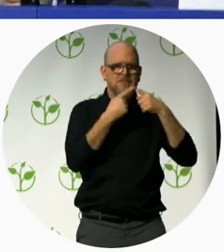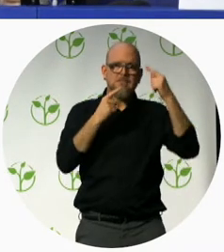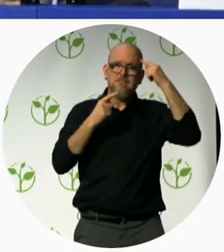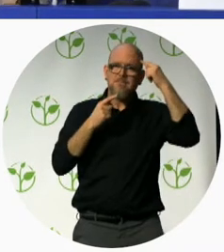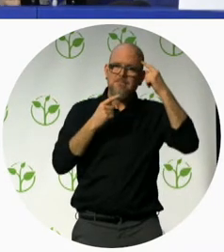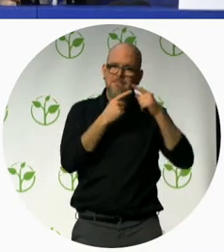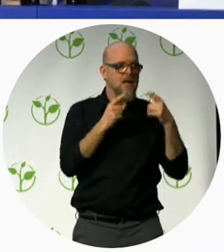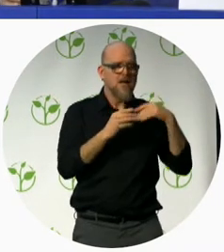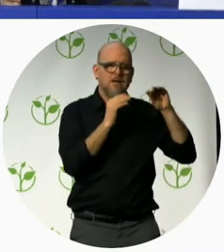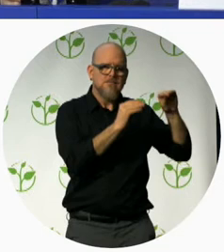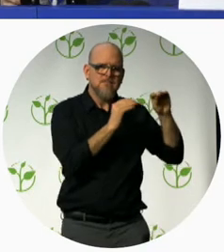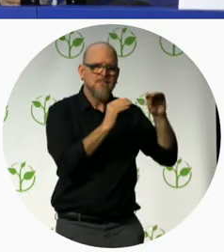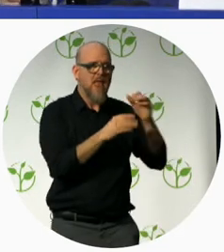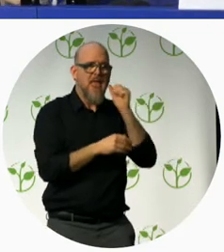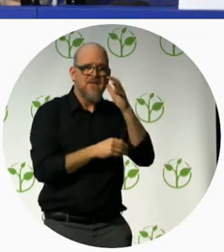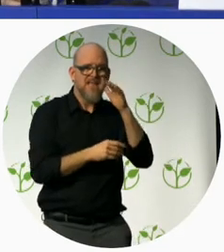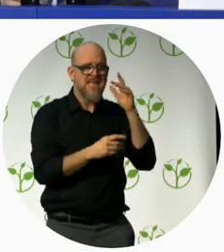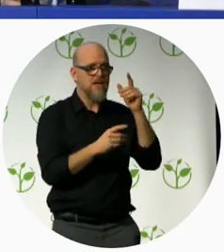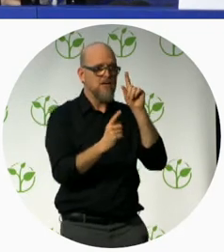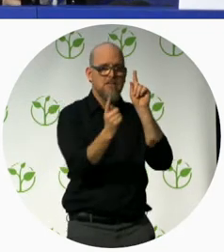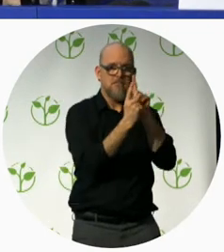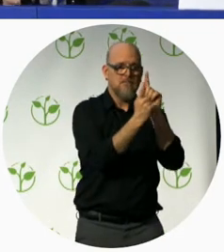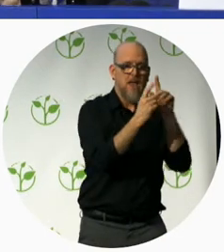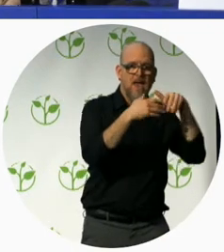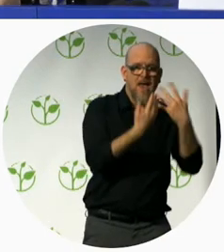it's their behavior in the moment of truth